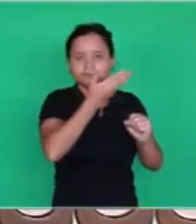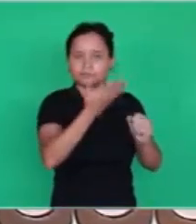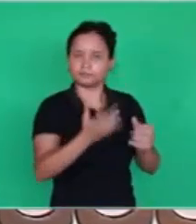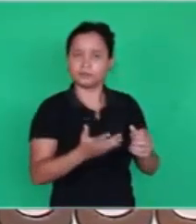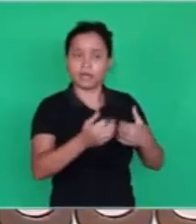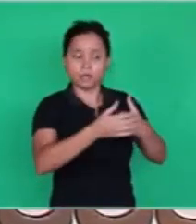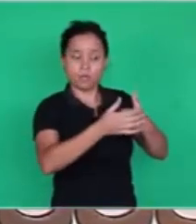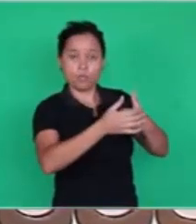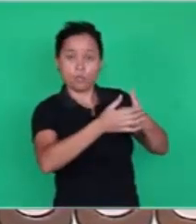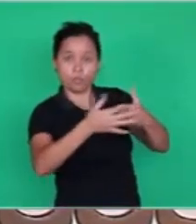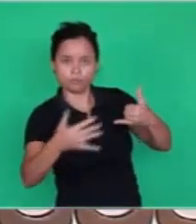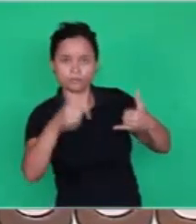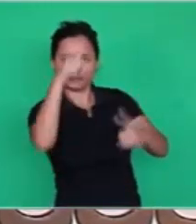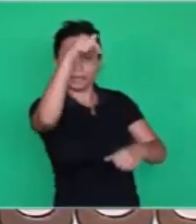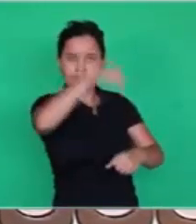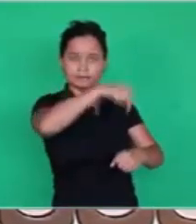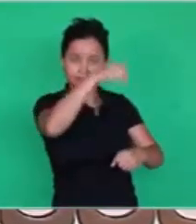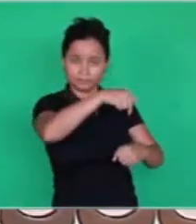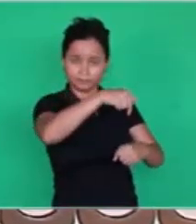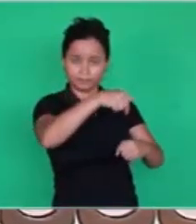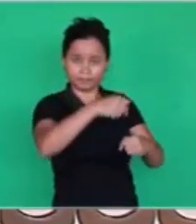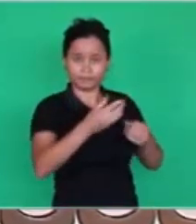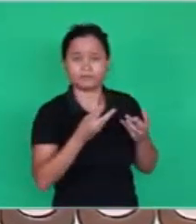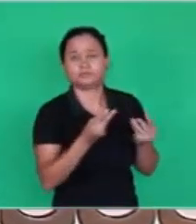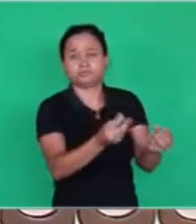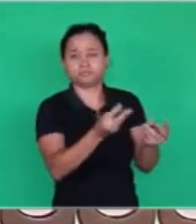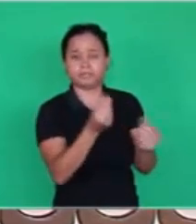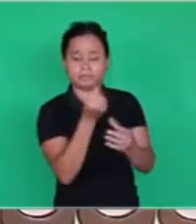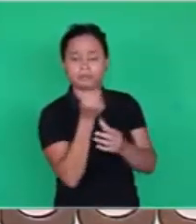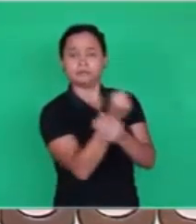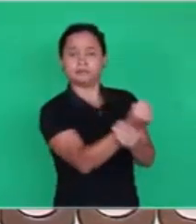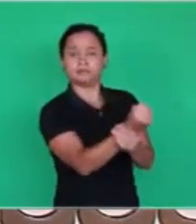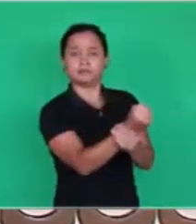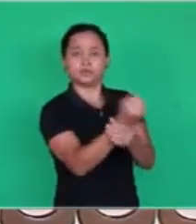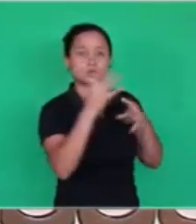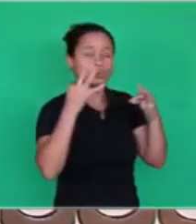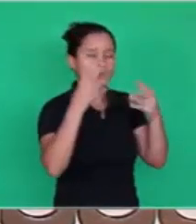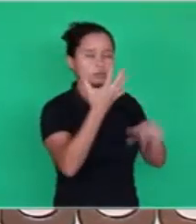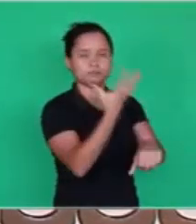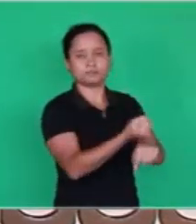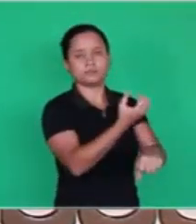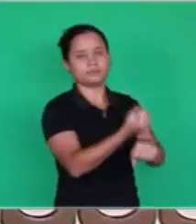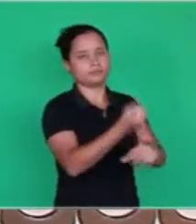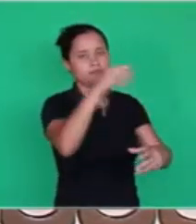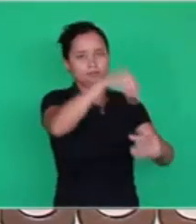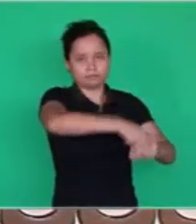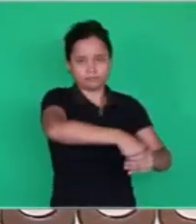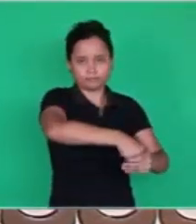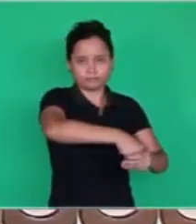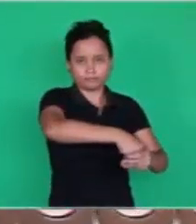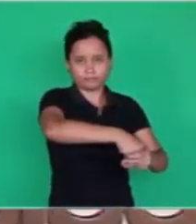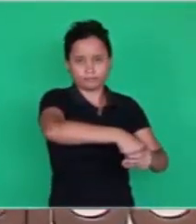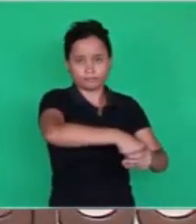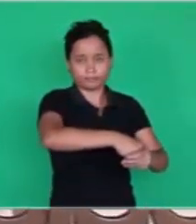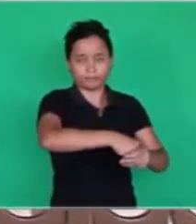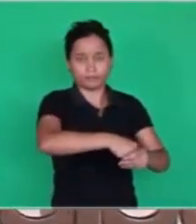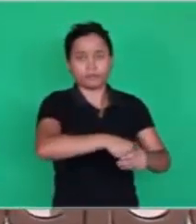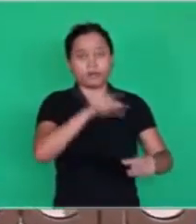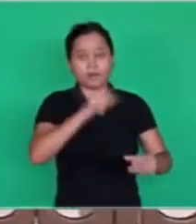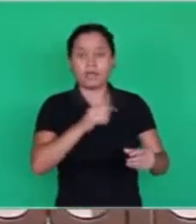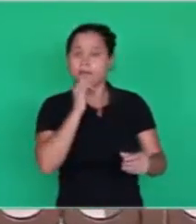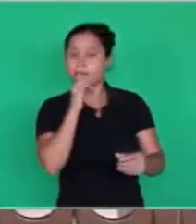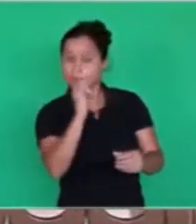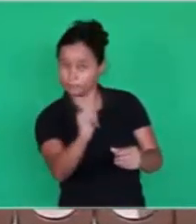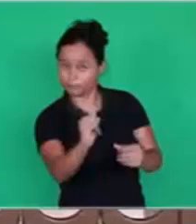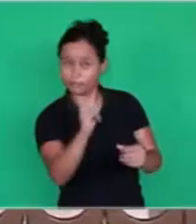element which provides substance and safety to all other matter. This energy, called